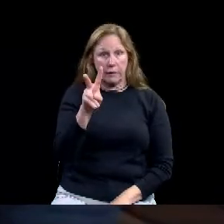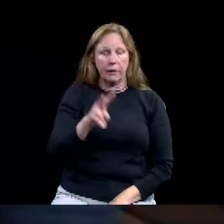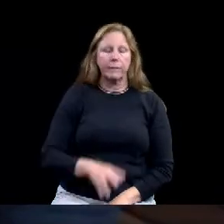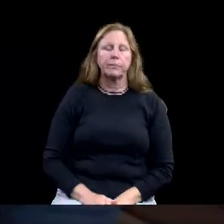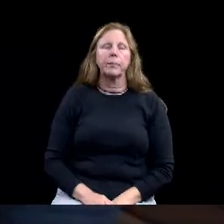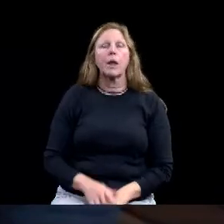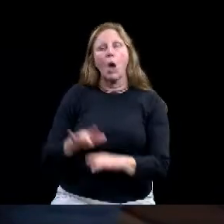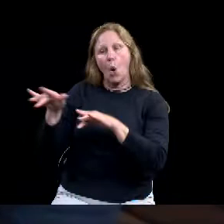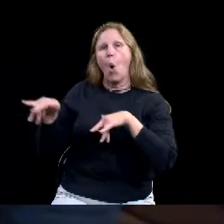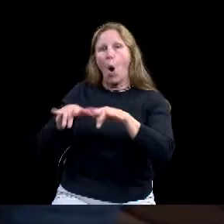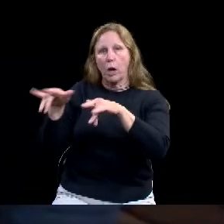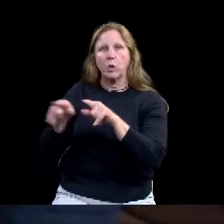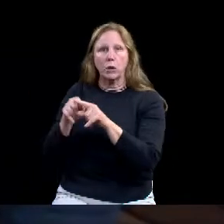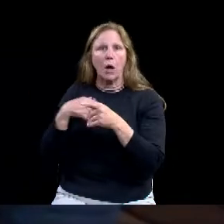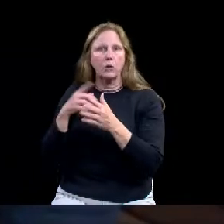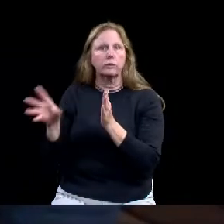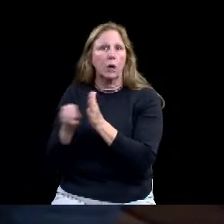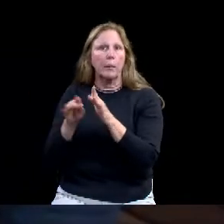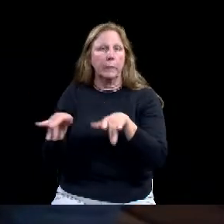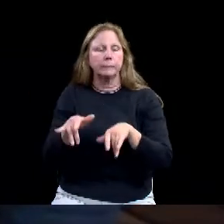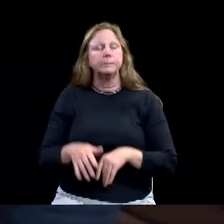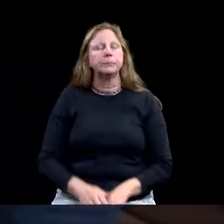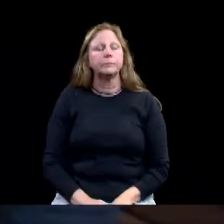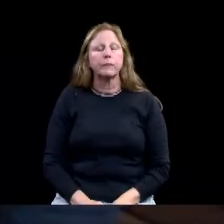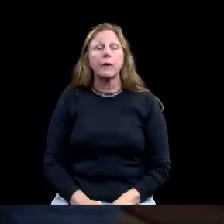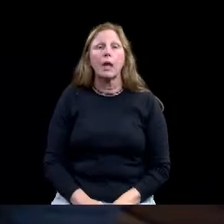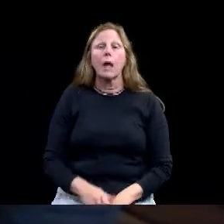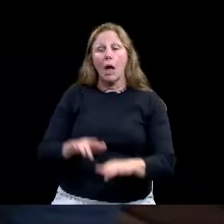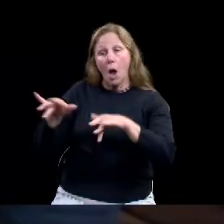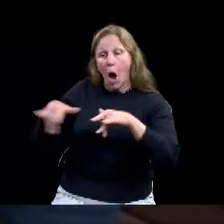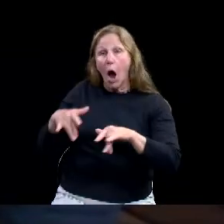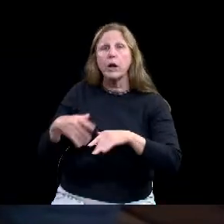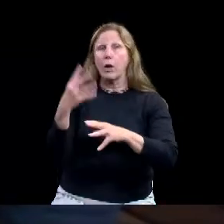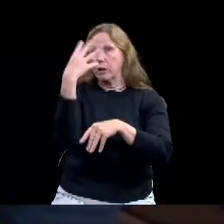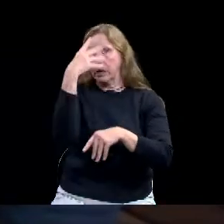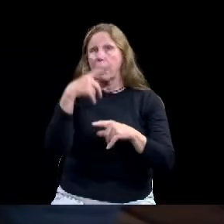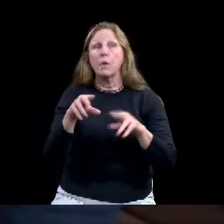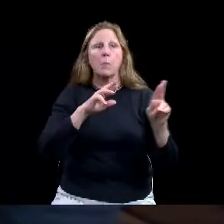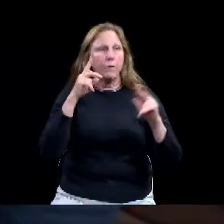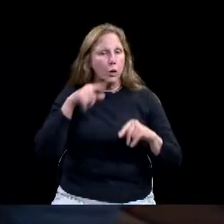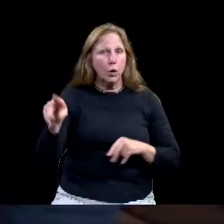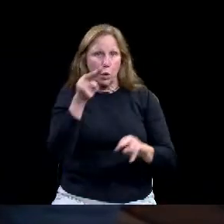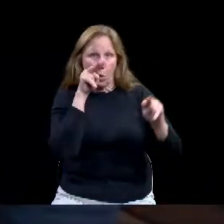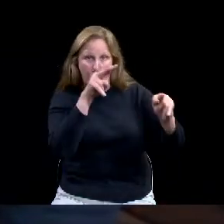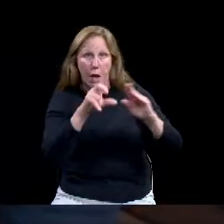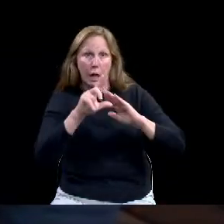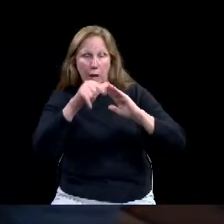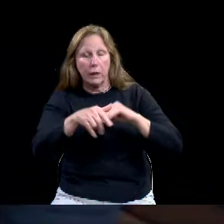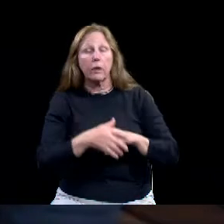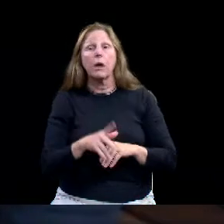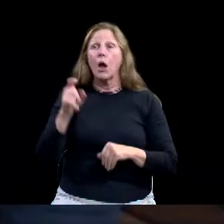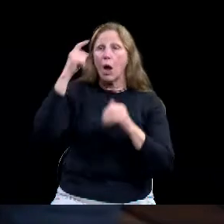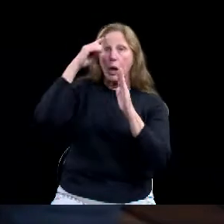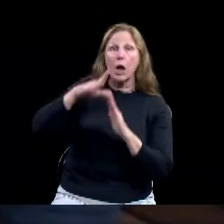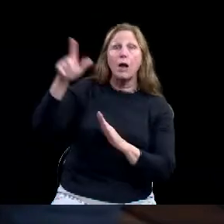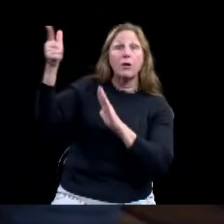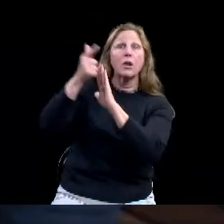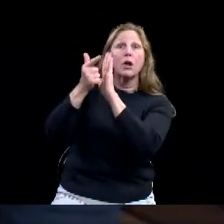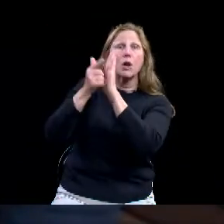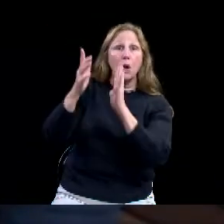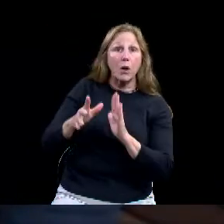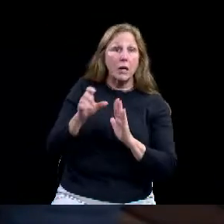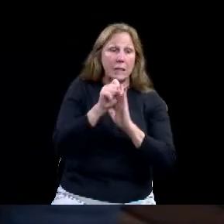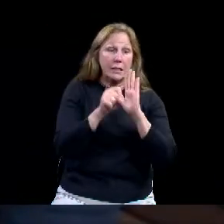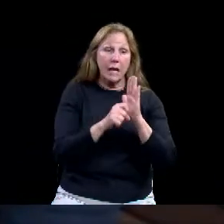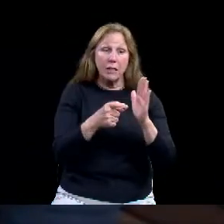and Attorney General, statutes that may require face-to-face interaction between members of the public and public officials are suspended, provided, however, that the governmental